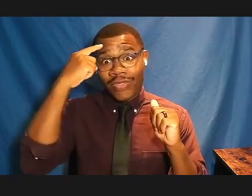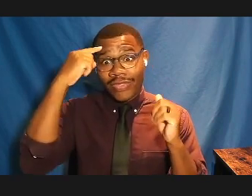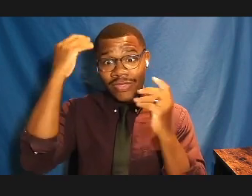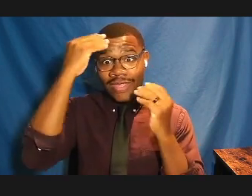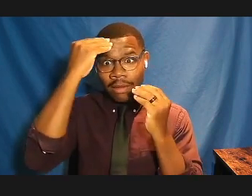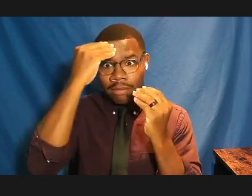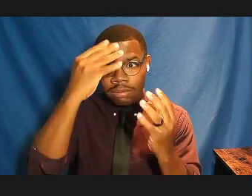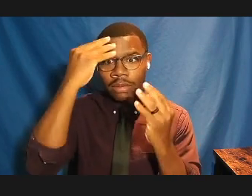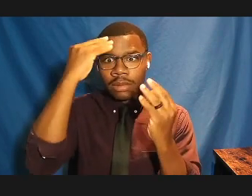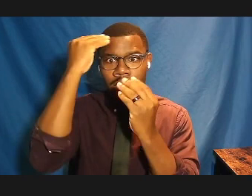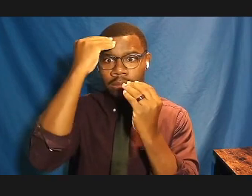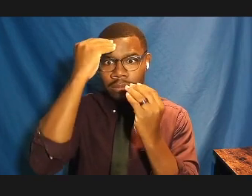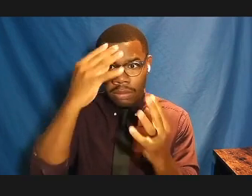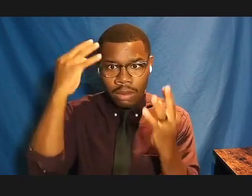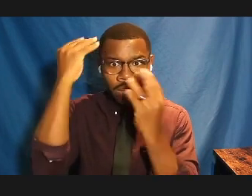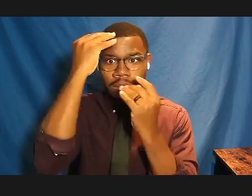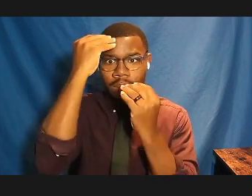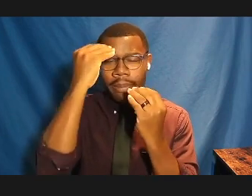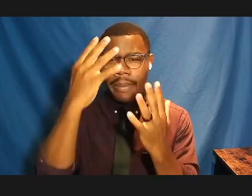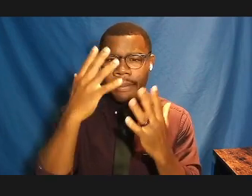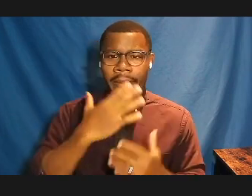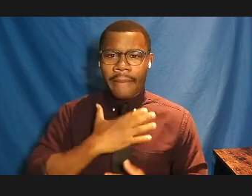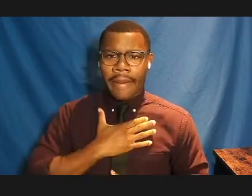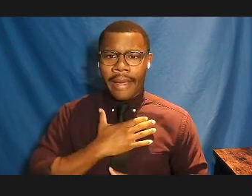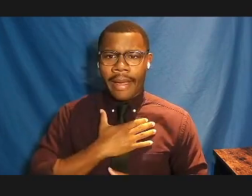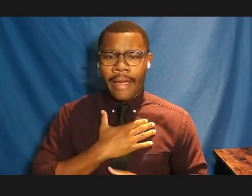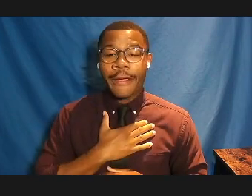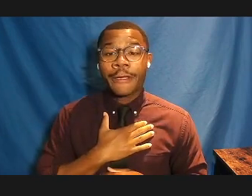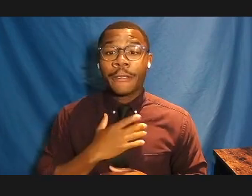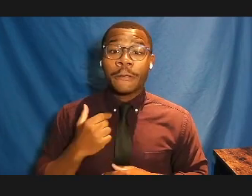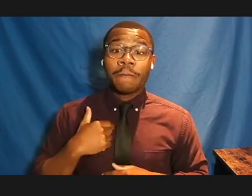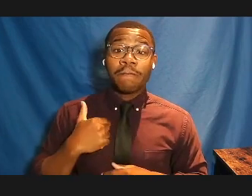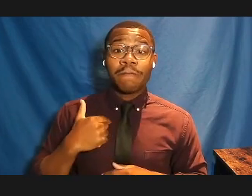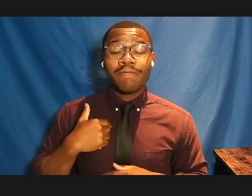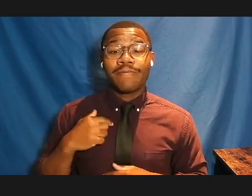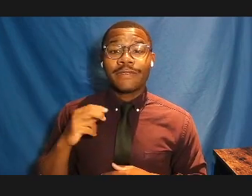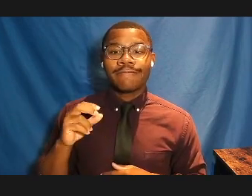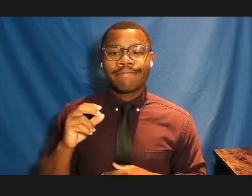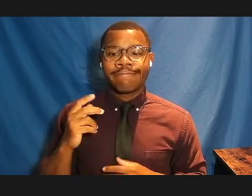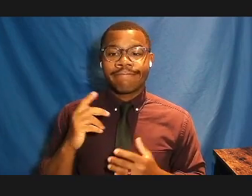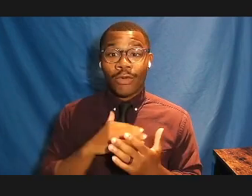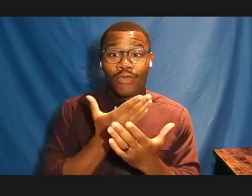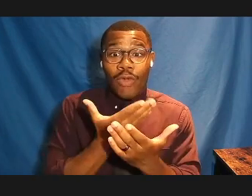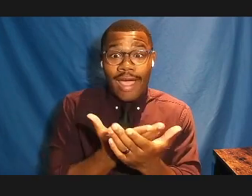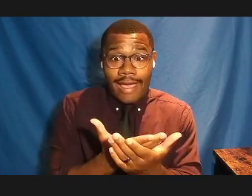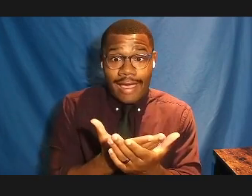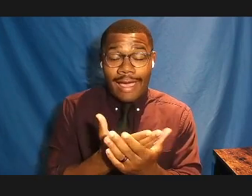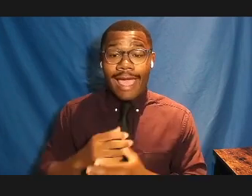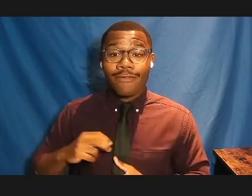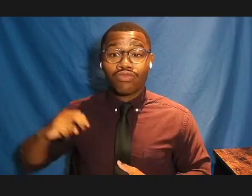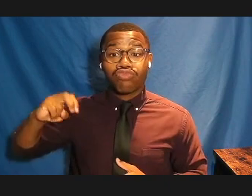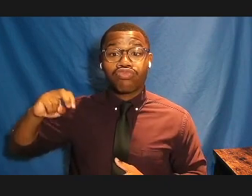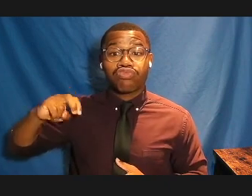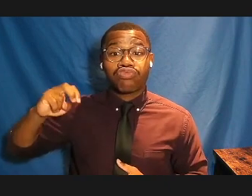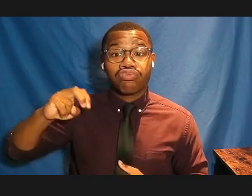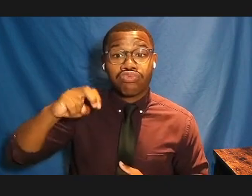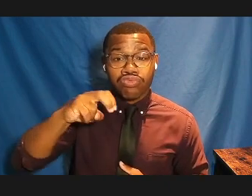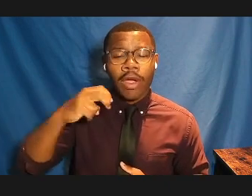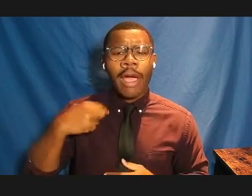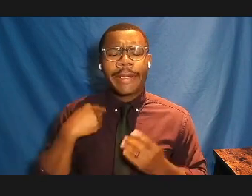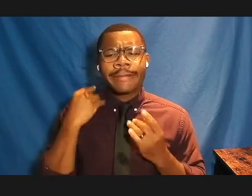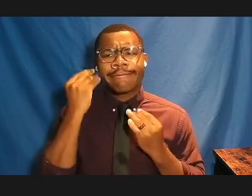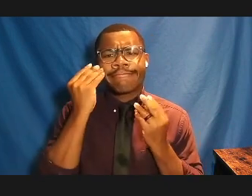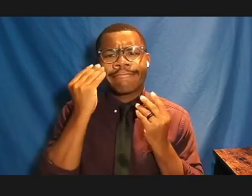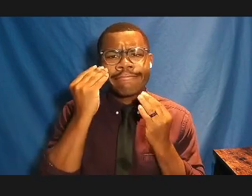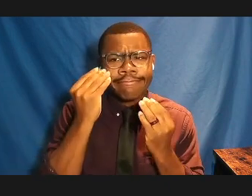understand my presence and responsibility, it put me to thinking, in addition to